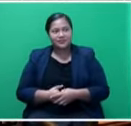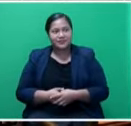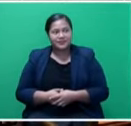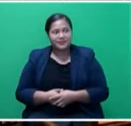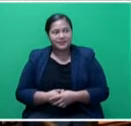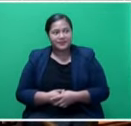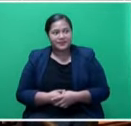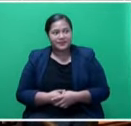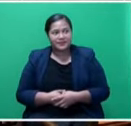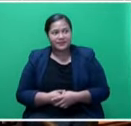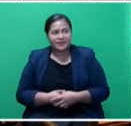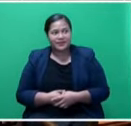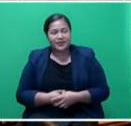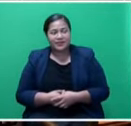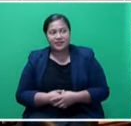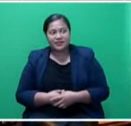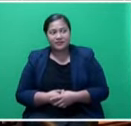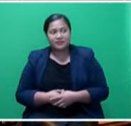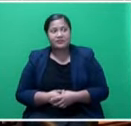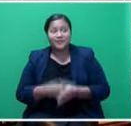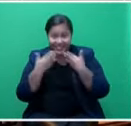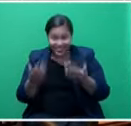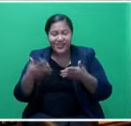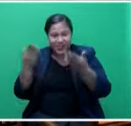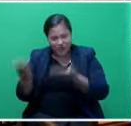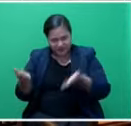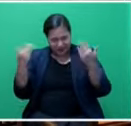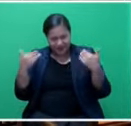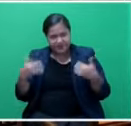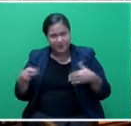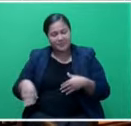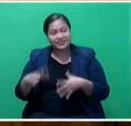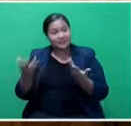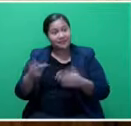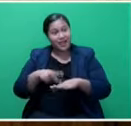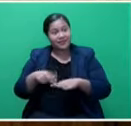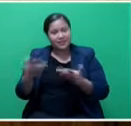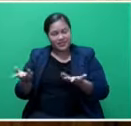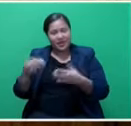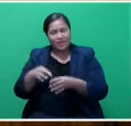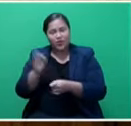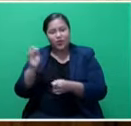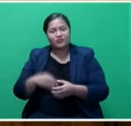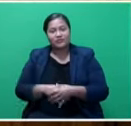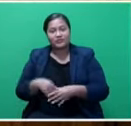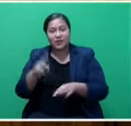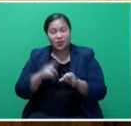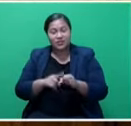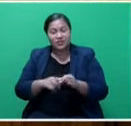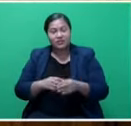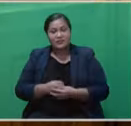Thank you. Honorable Members, the Parliament will now vote. The question is that,